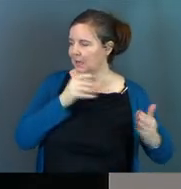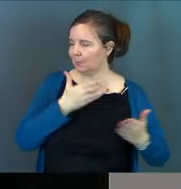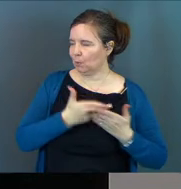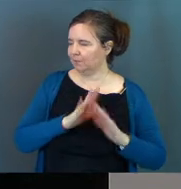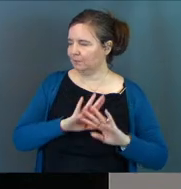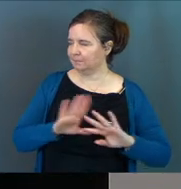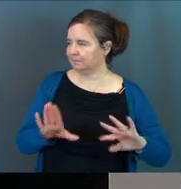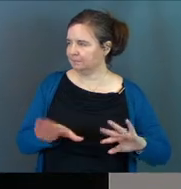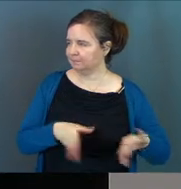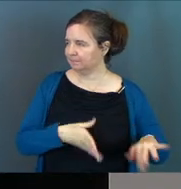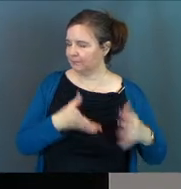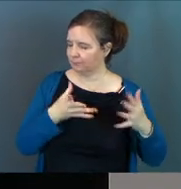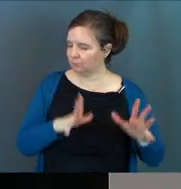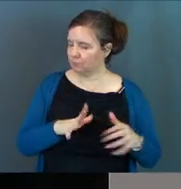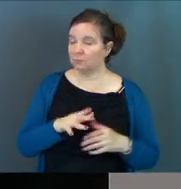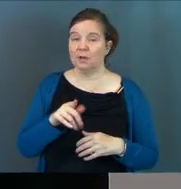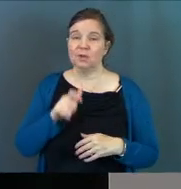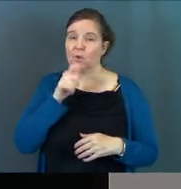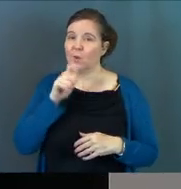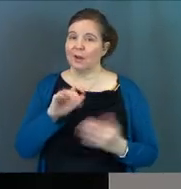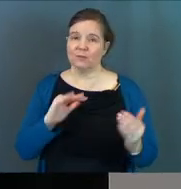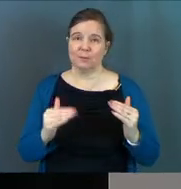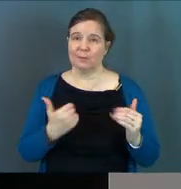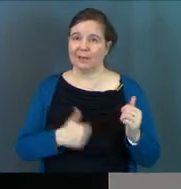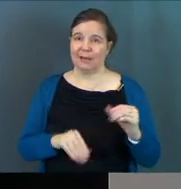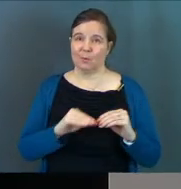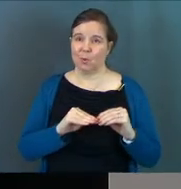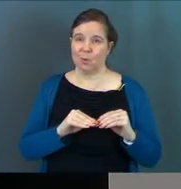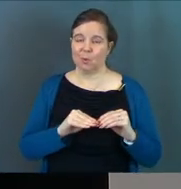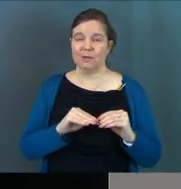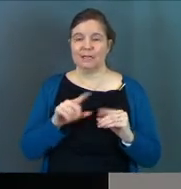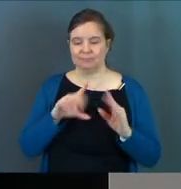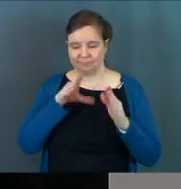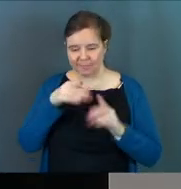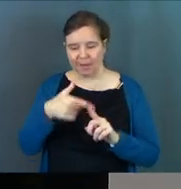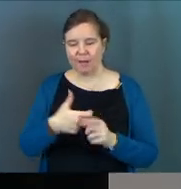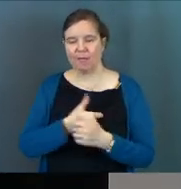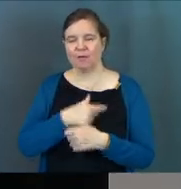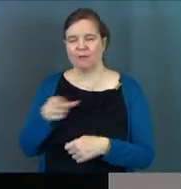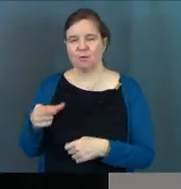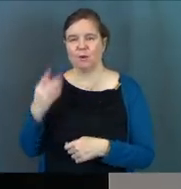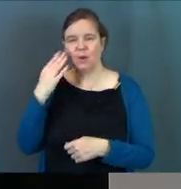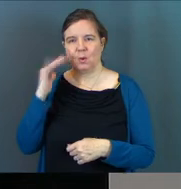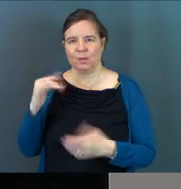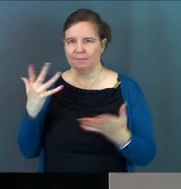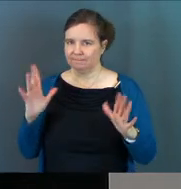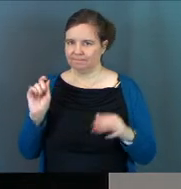and you don't have to compare me anymore. It's just about the fact that I love you.